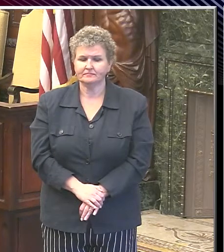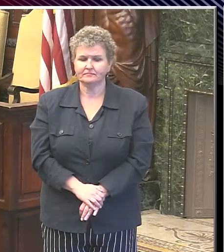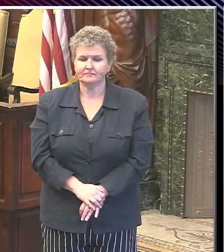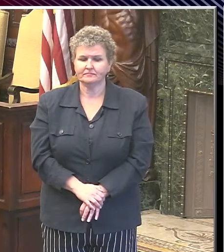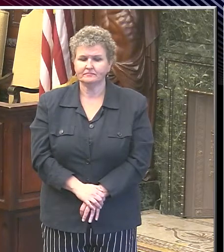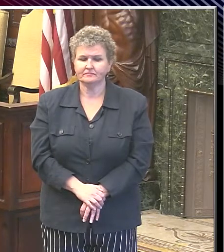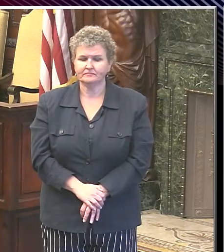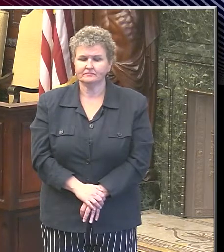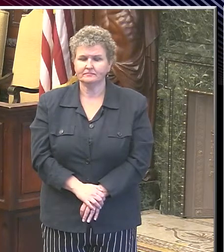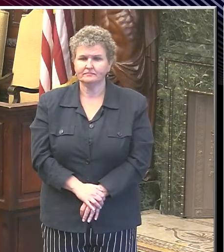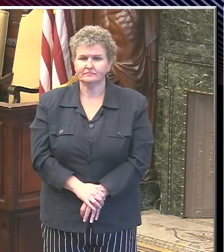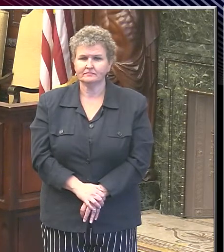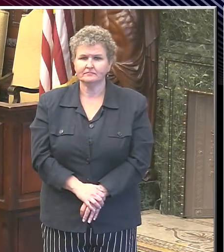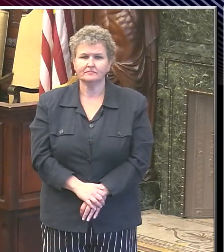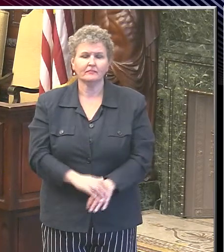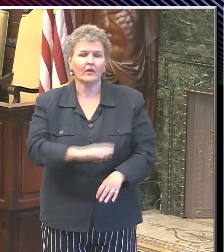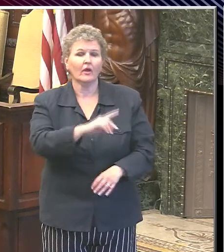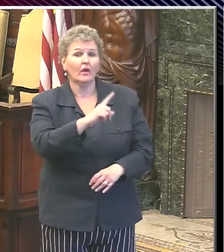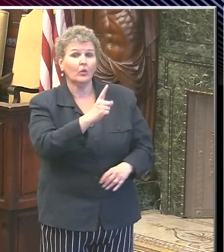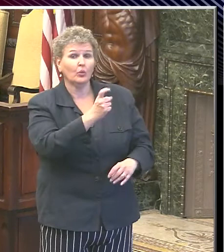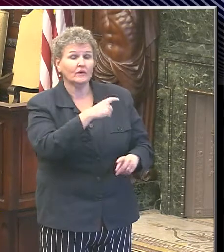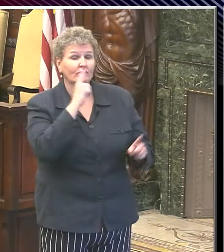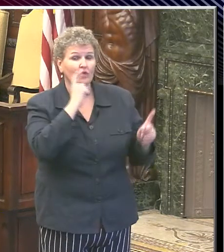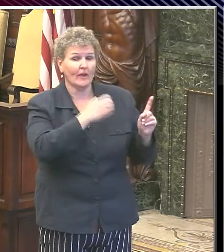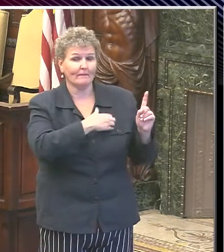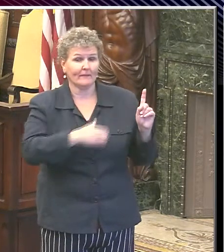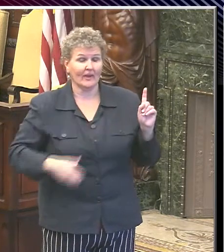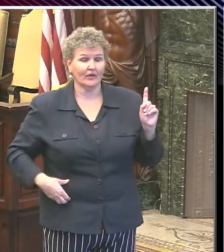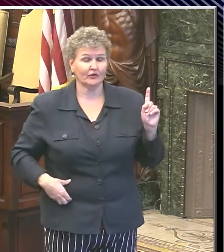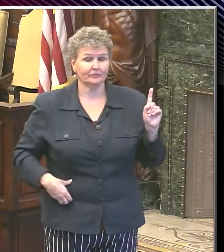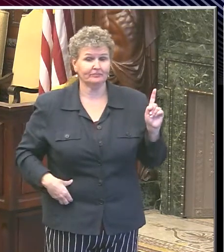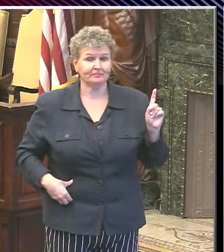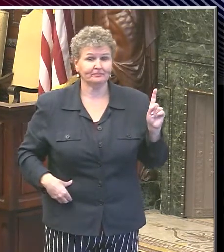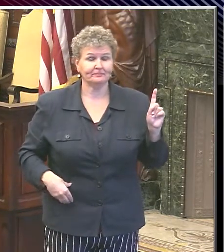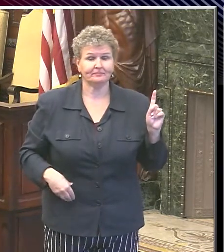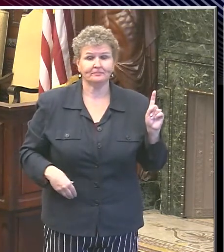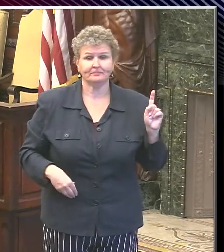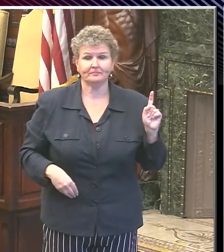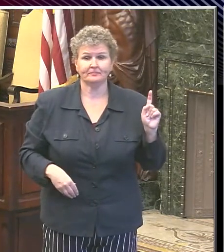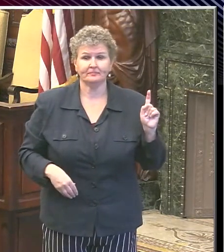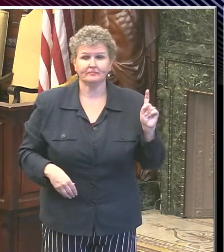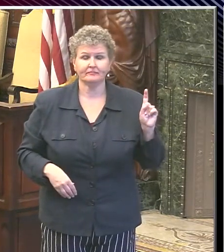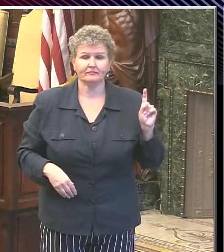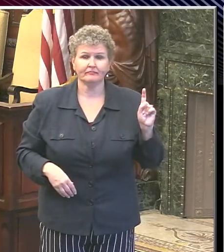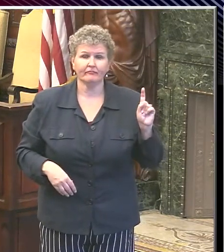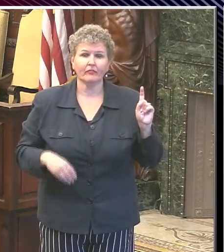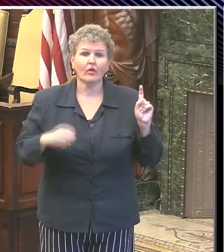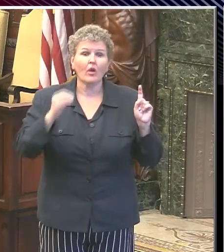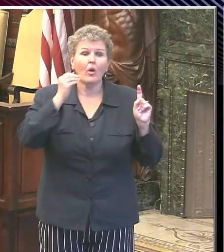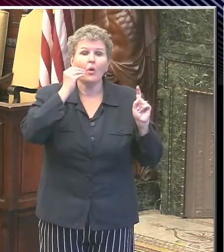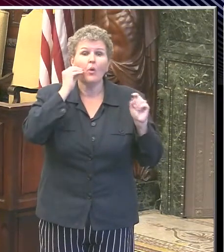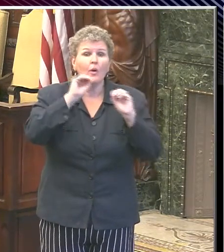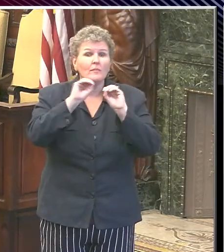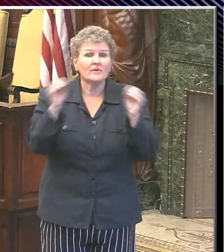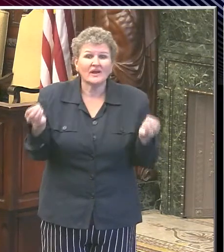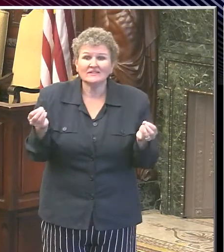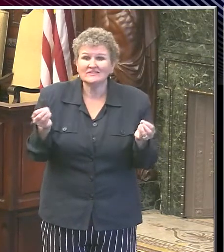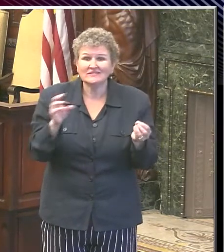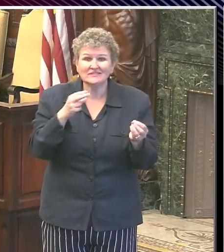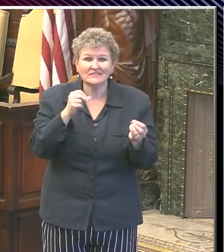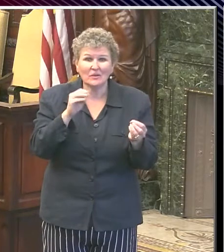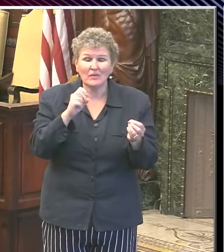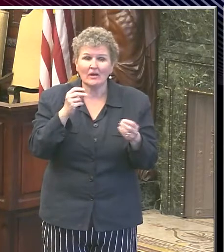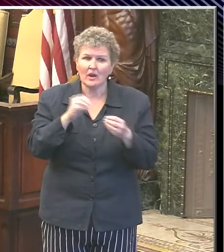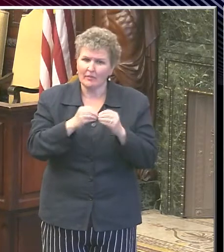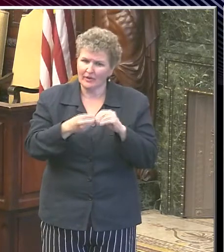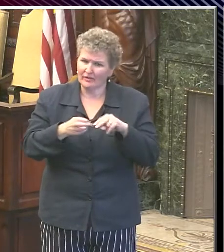Bien, Arjanas. The question is for Mayor Kenney. You have talked about dealing with the issue of the homeless and the camps in the city, and you've told